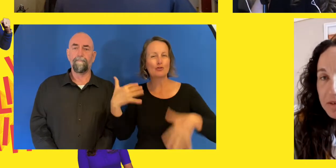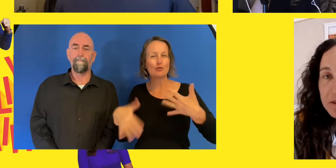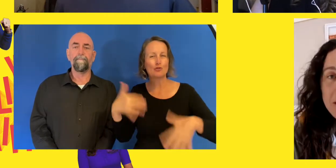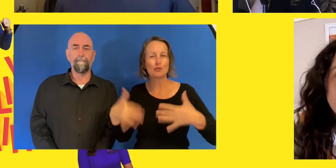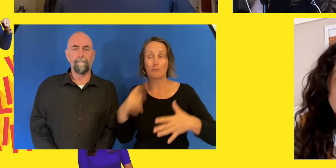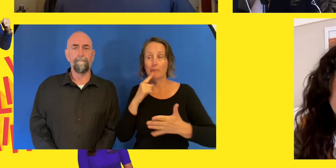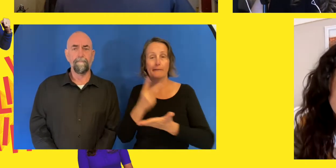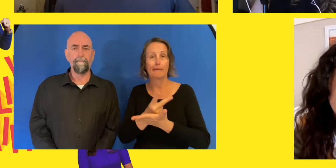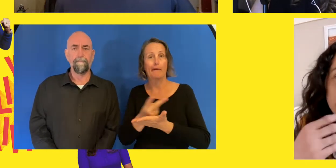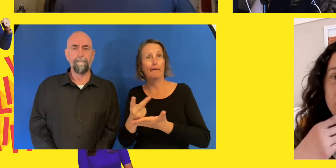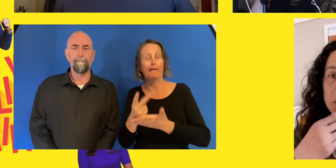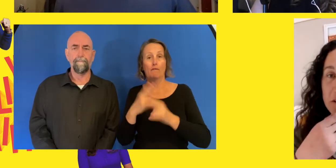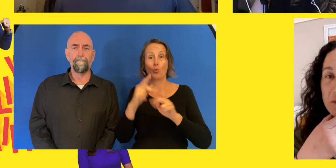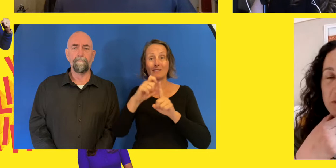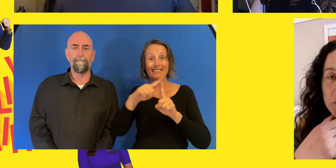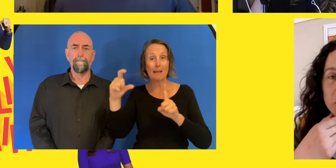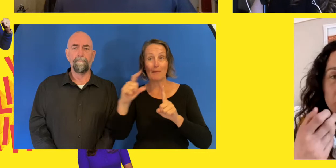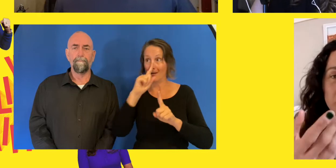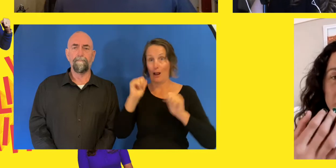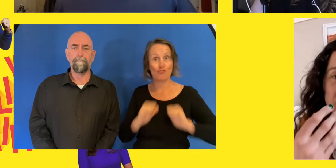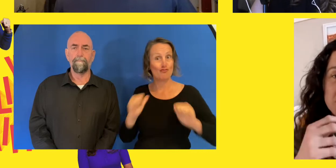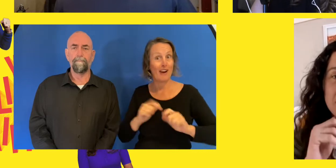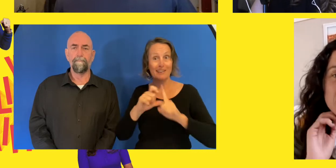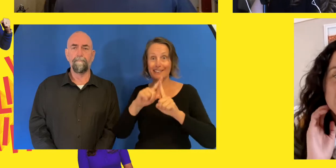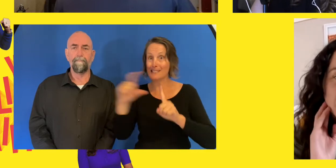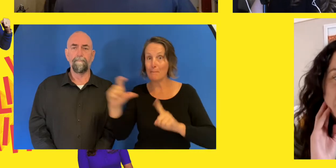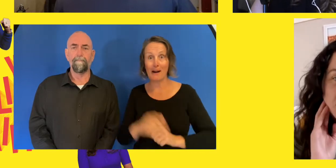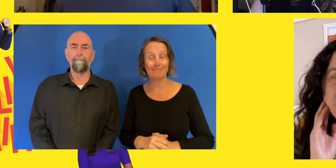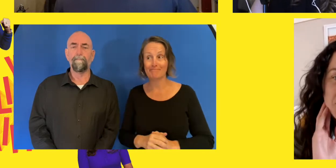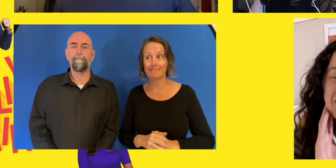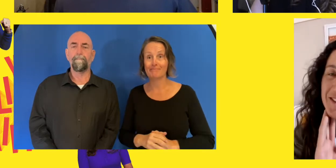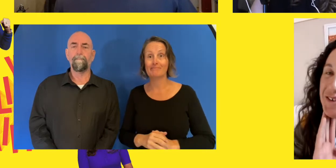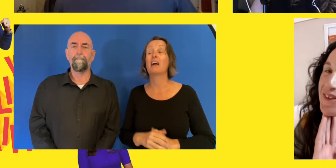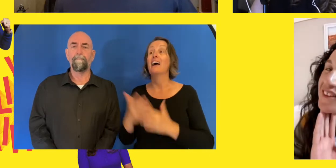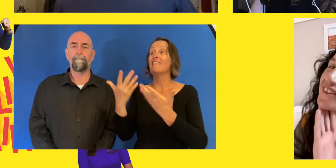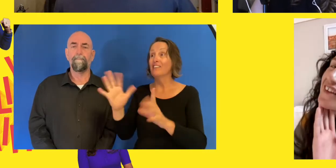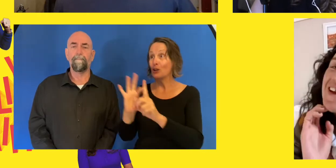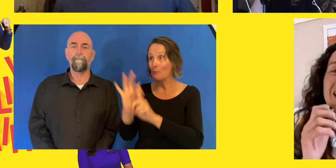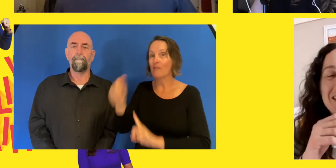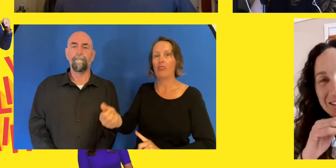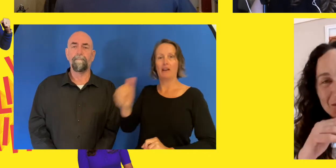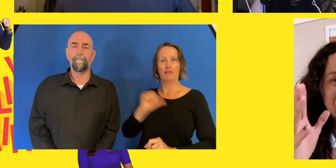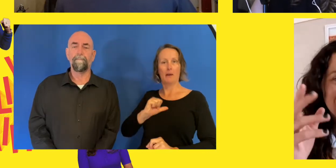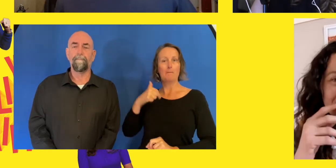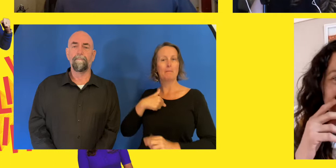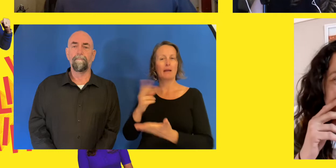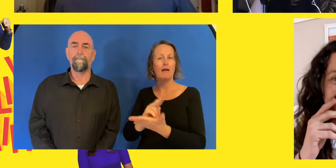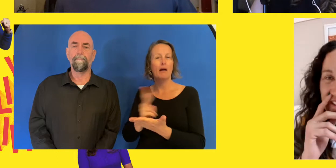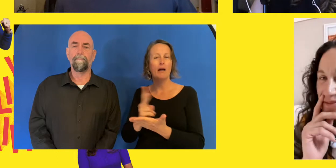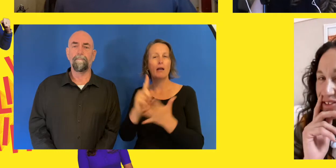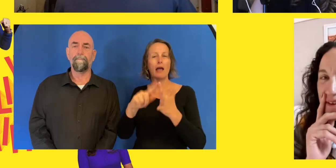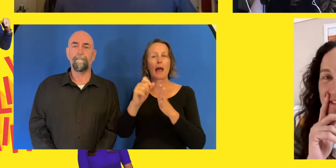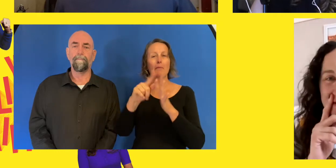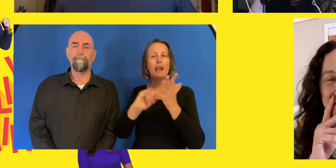Then I've got epilepsy. So I was dealing with a few seizure management type things around about Christmas. And at this point in time, we've